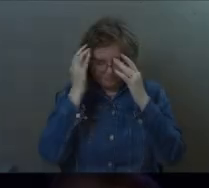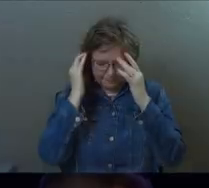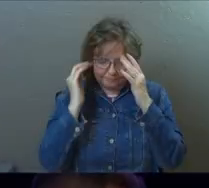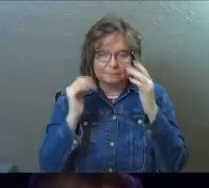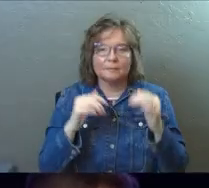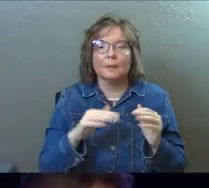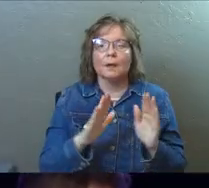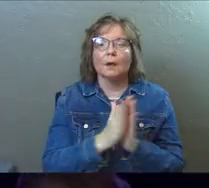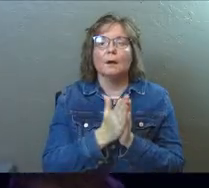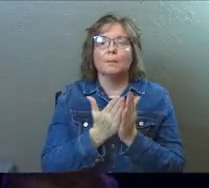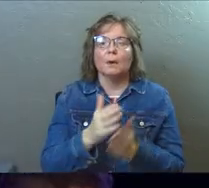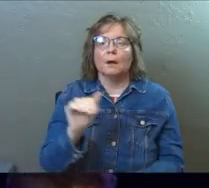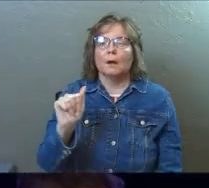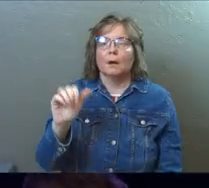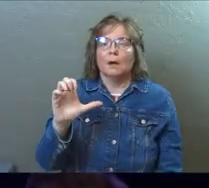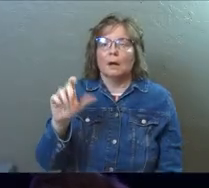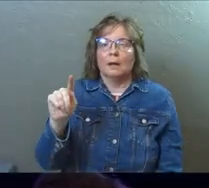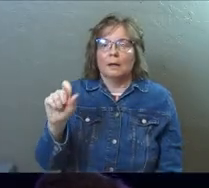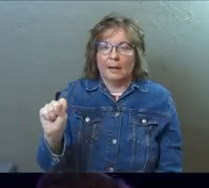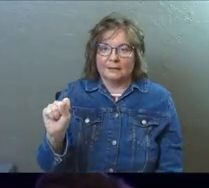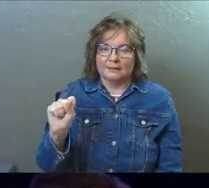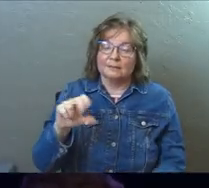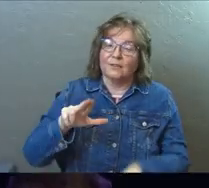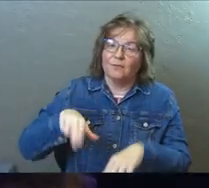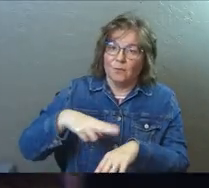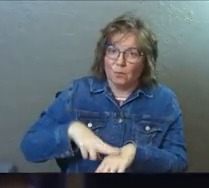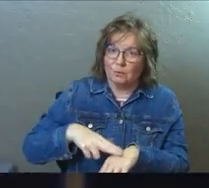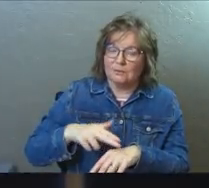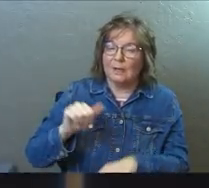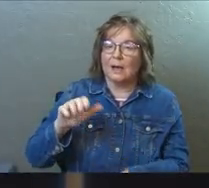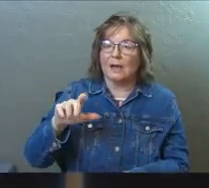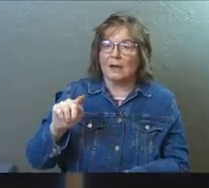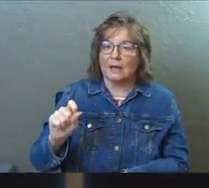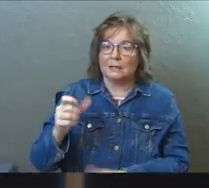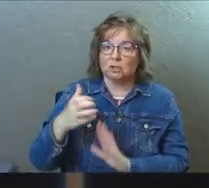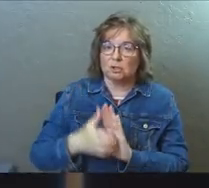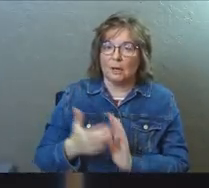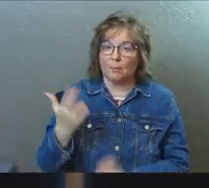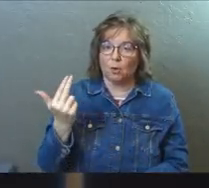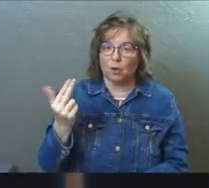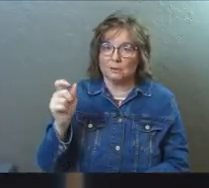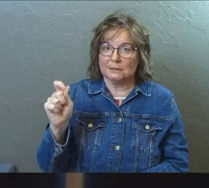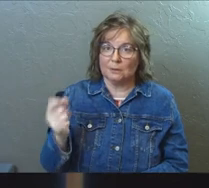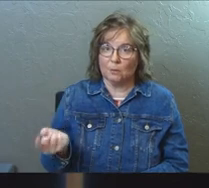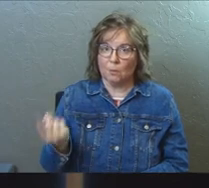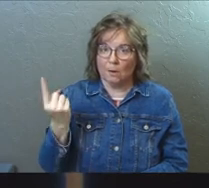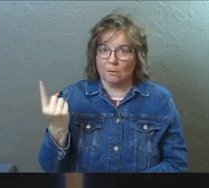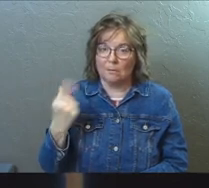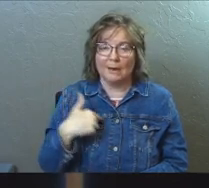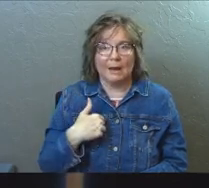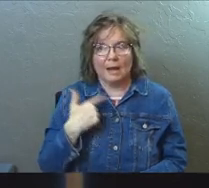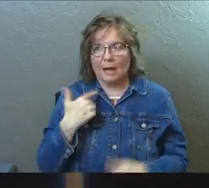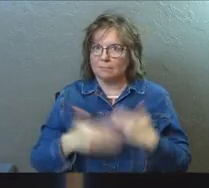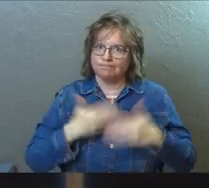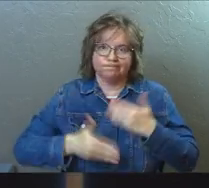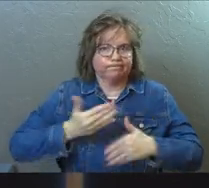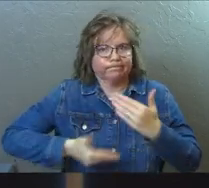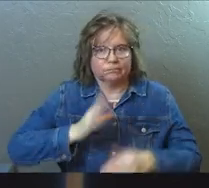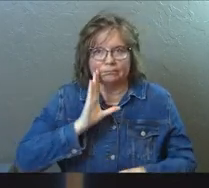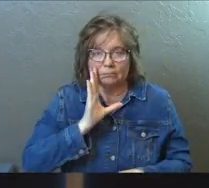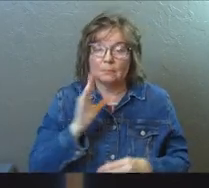Go to the book of Acts, of course, Acts chapter 13, verse 1, and I'm moving.